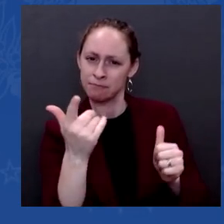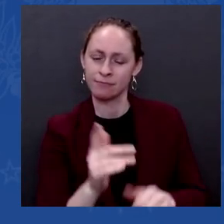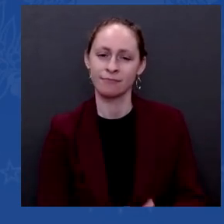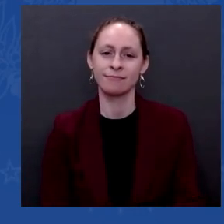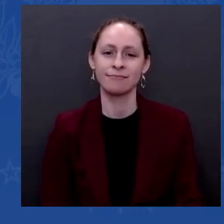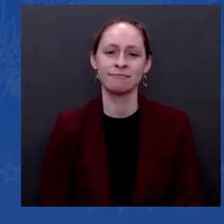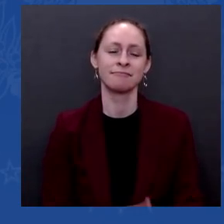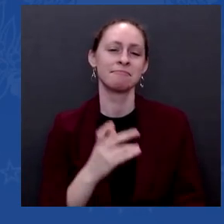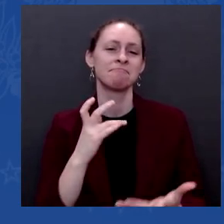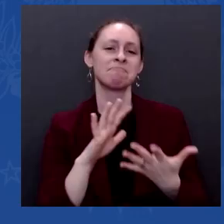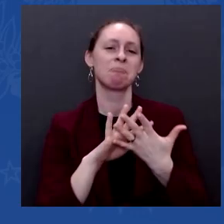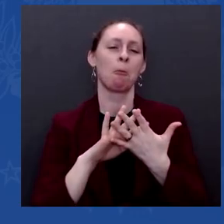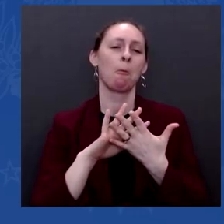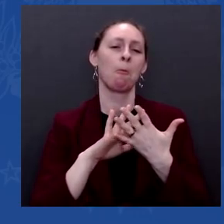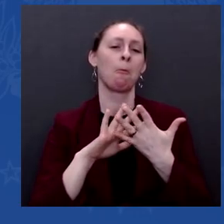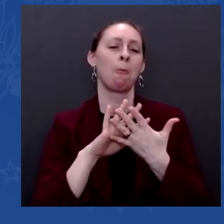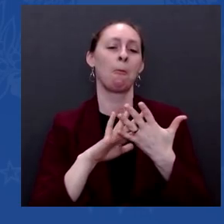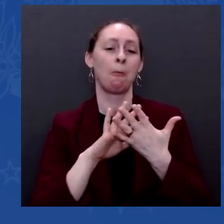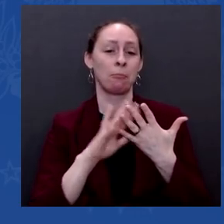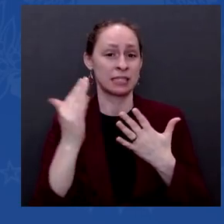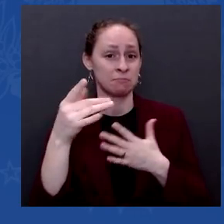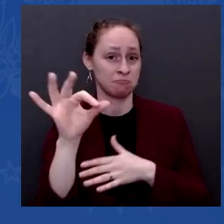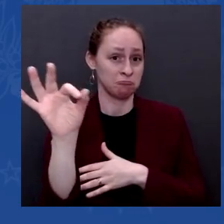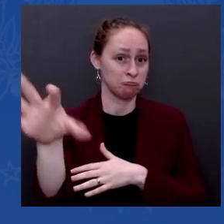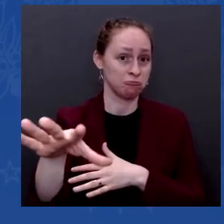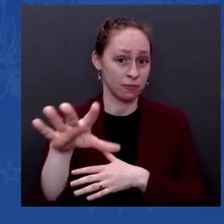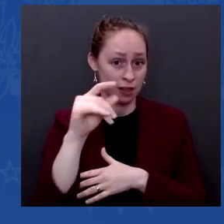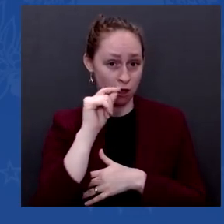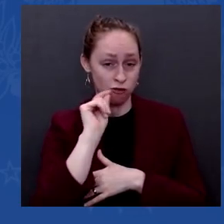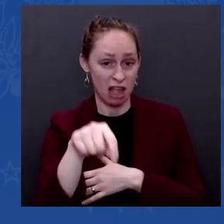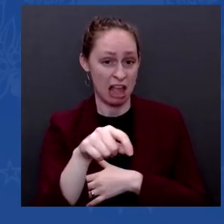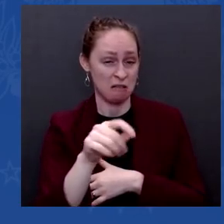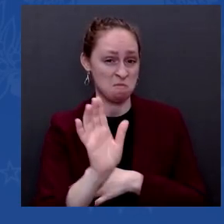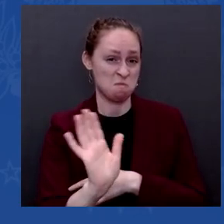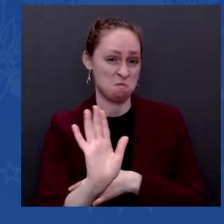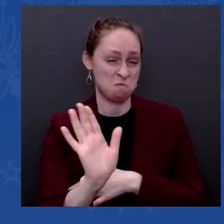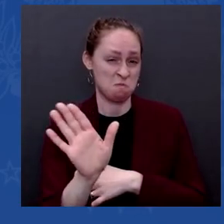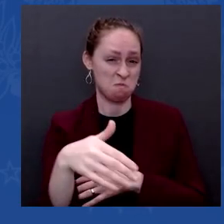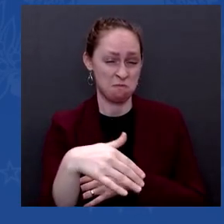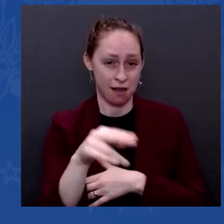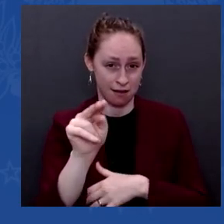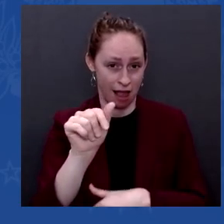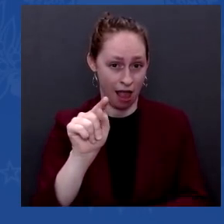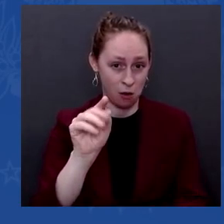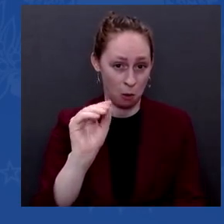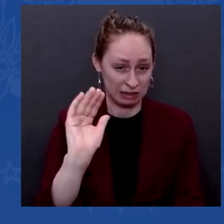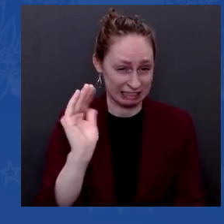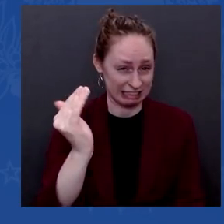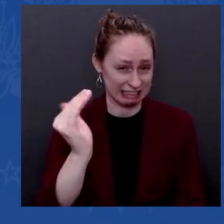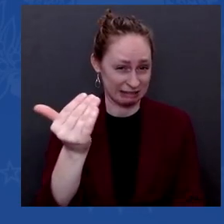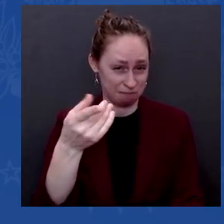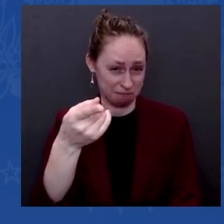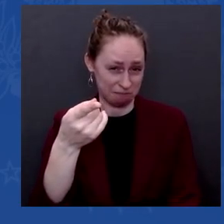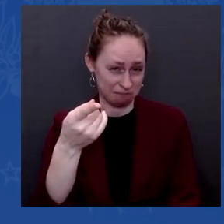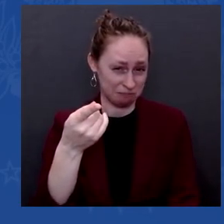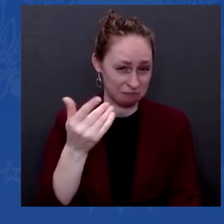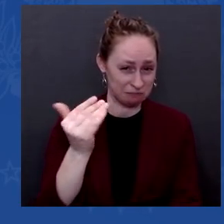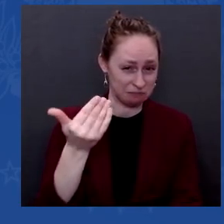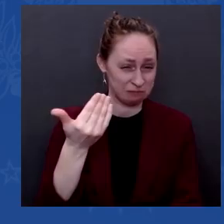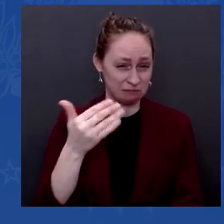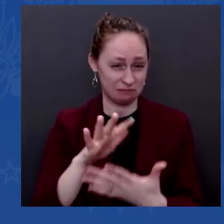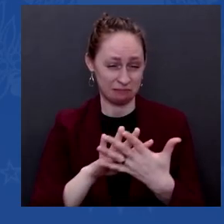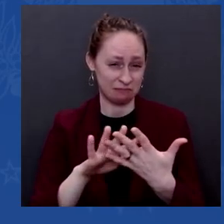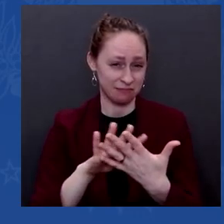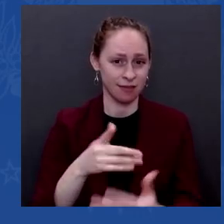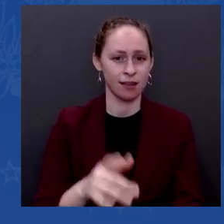any time in the next few decades. And it sounds like you're saying we would never put nuclear weapons there. He also wants us to move